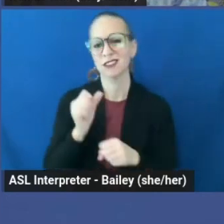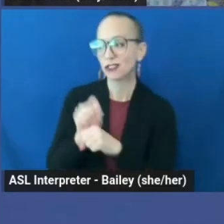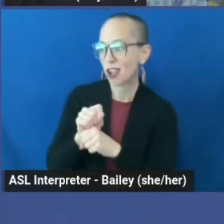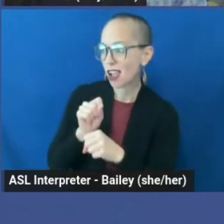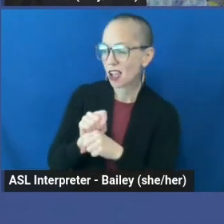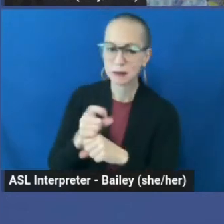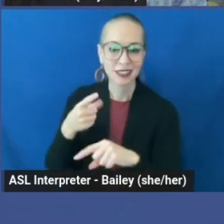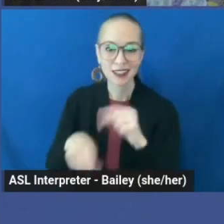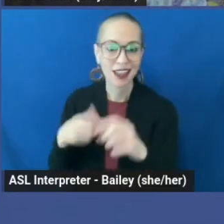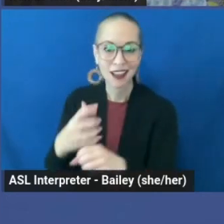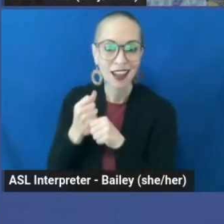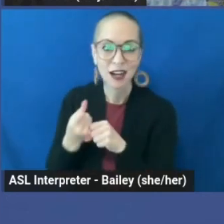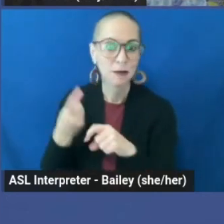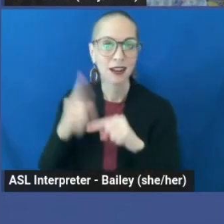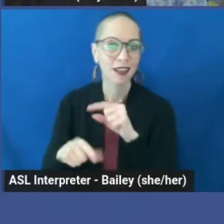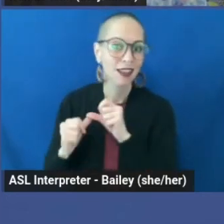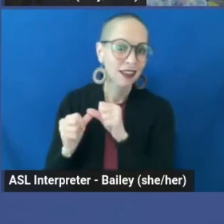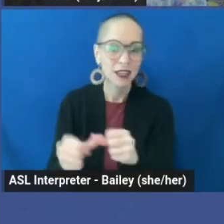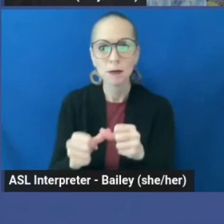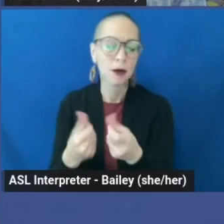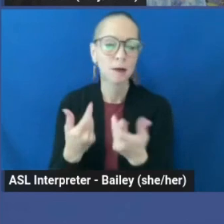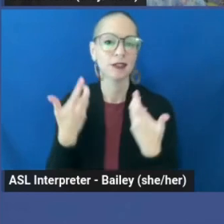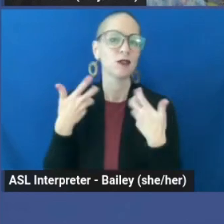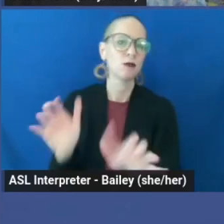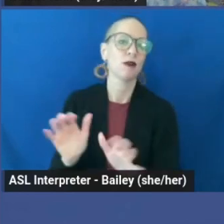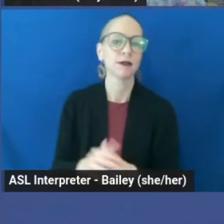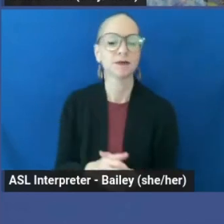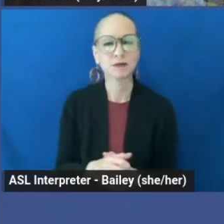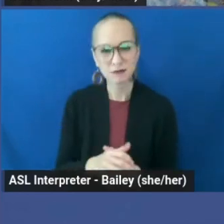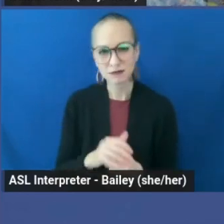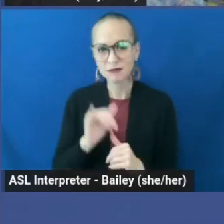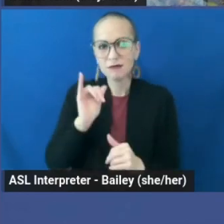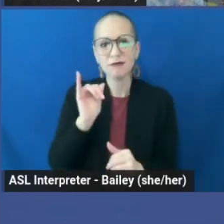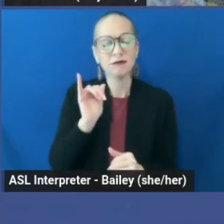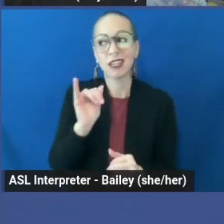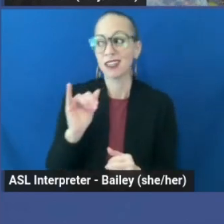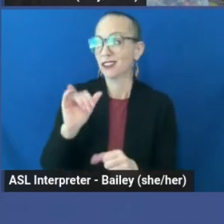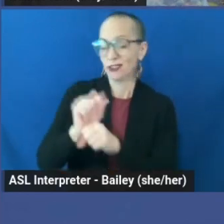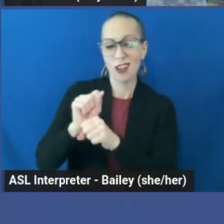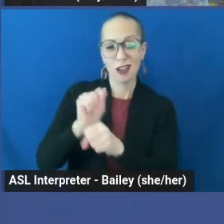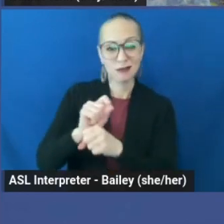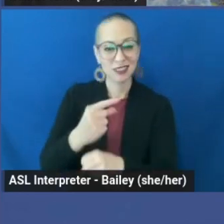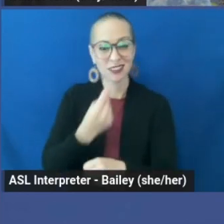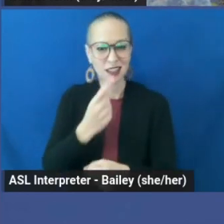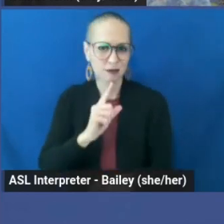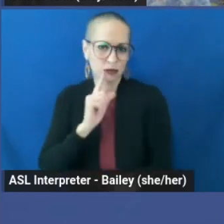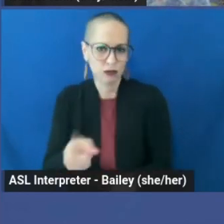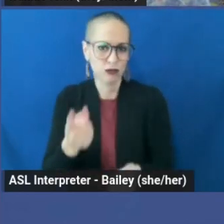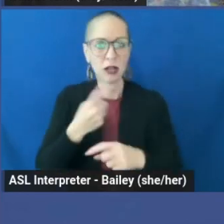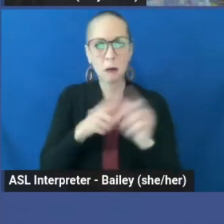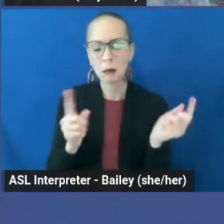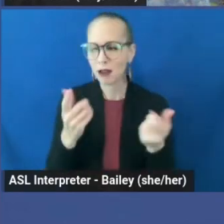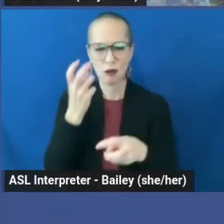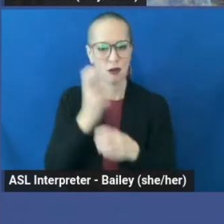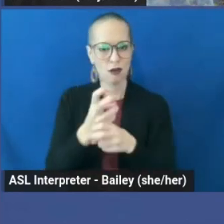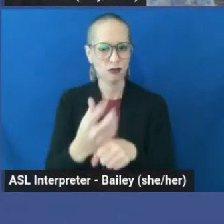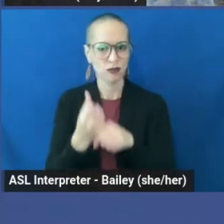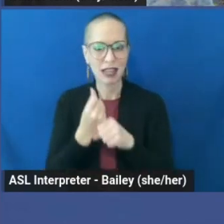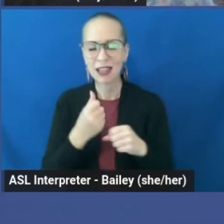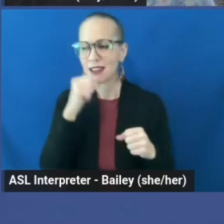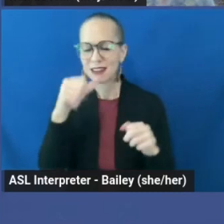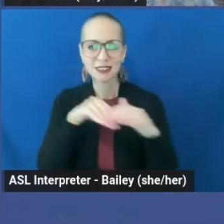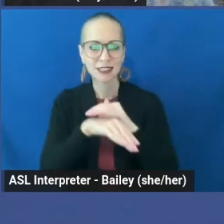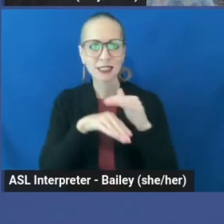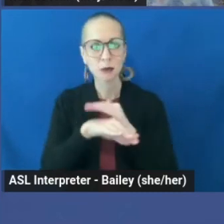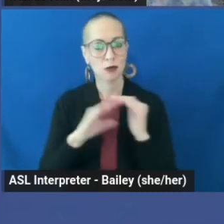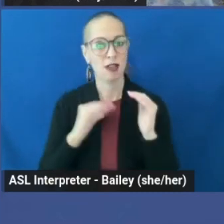them, can't keep them, don't want them. It's not just that jobs suck, they're also really inaccessible. We don't live in